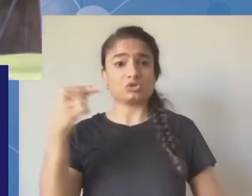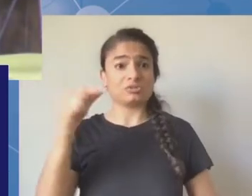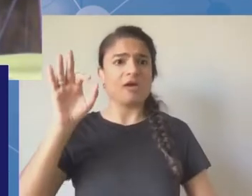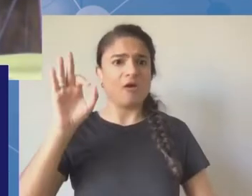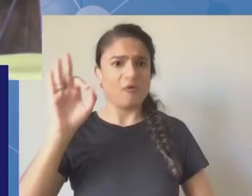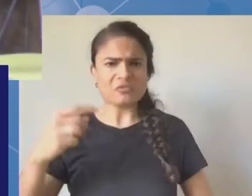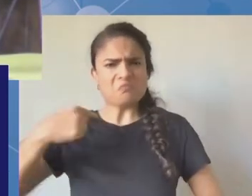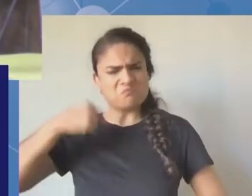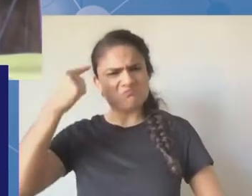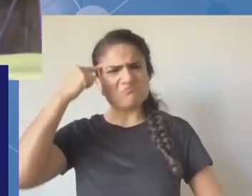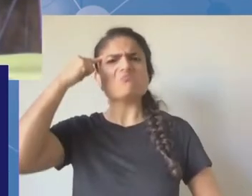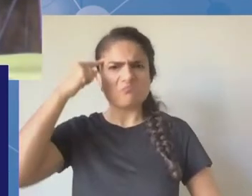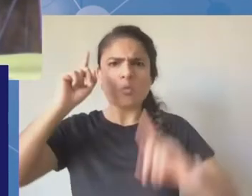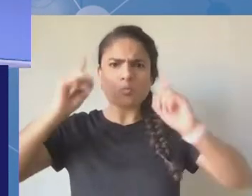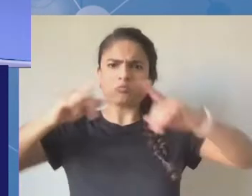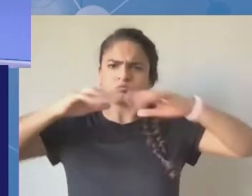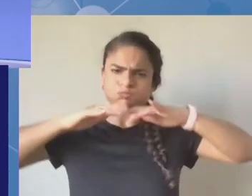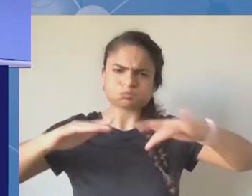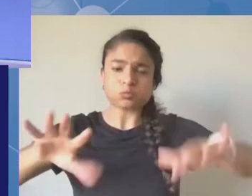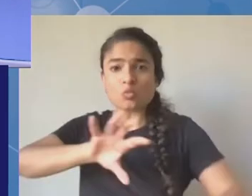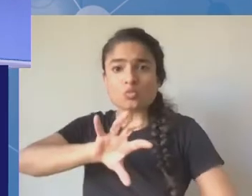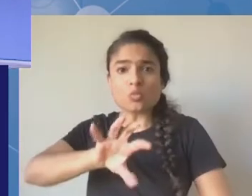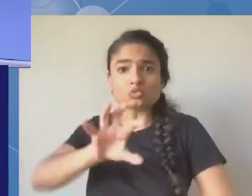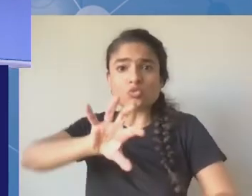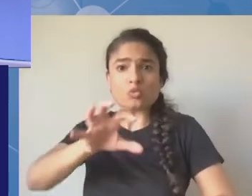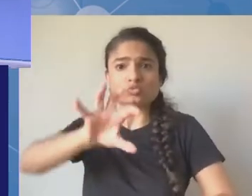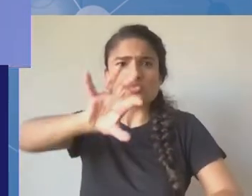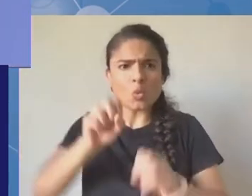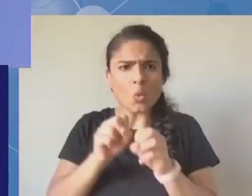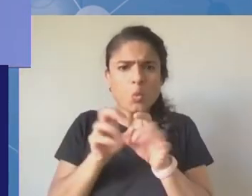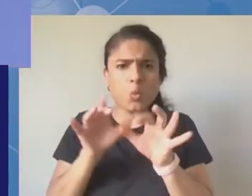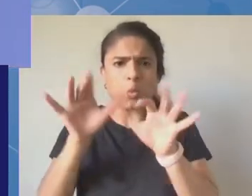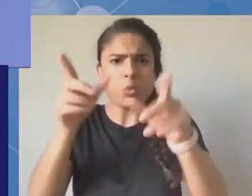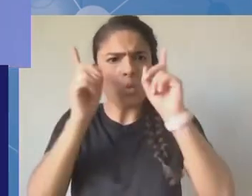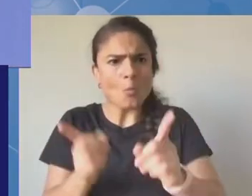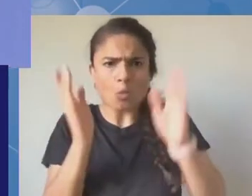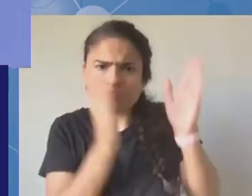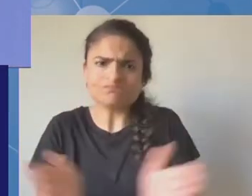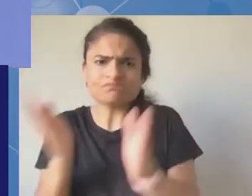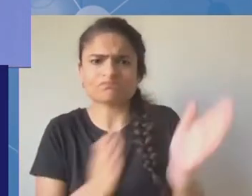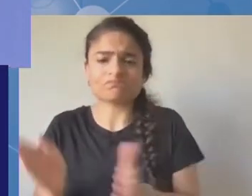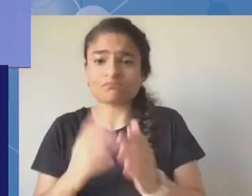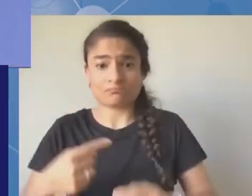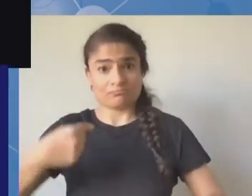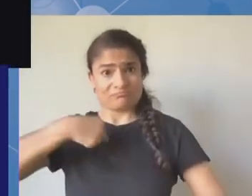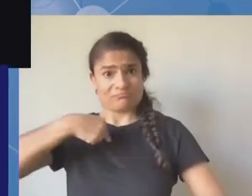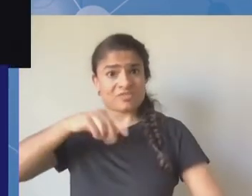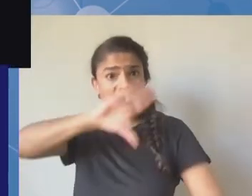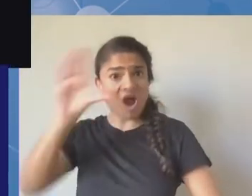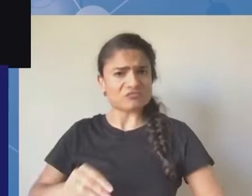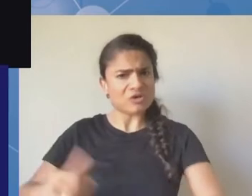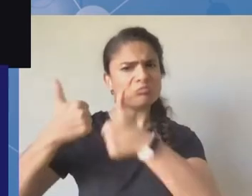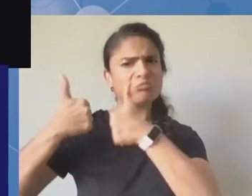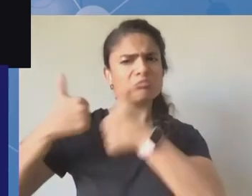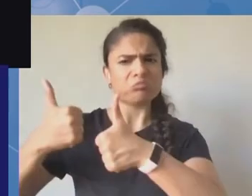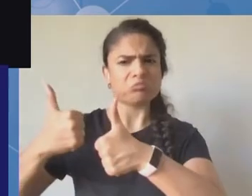Thank you very much, Ghana. Thank you. Next, microphone one. Thank you very much. My name is